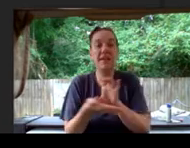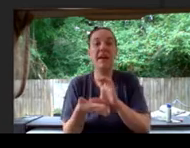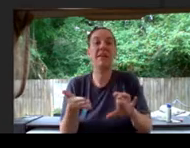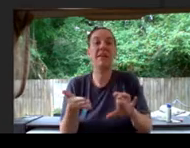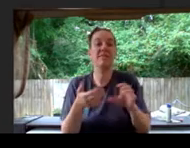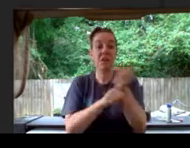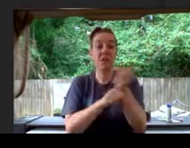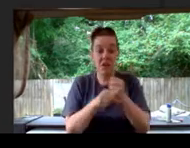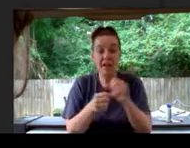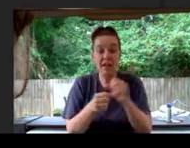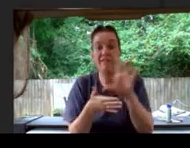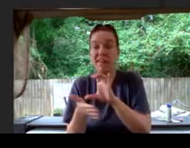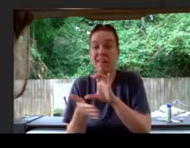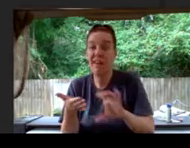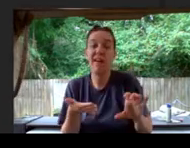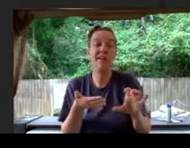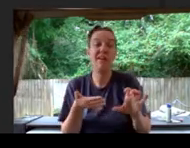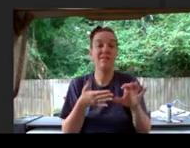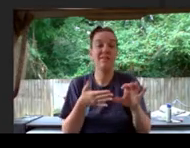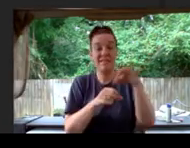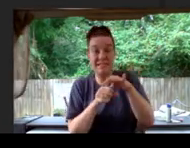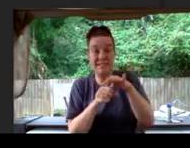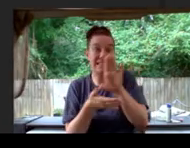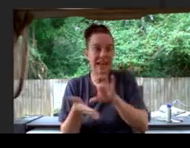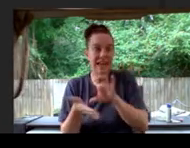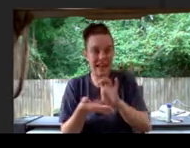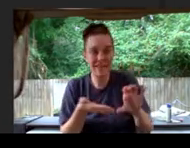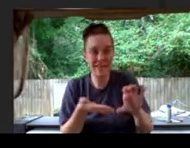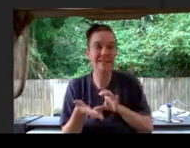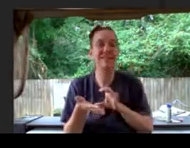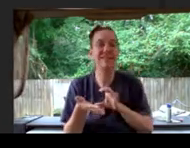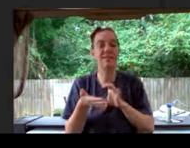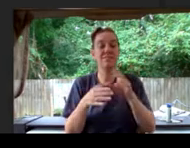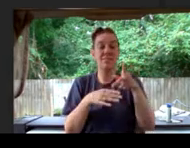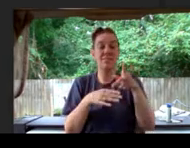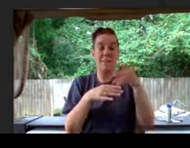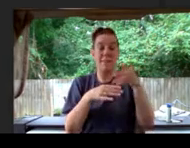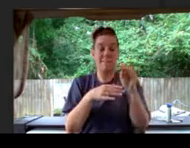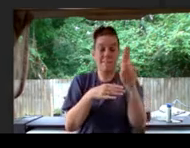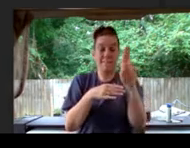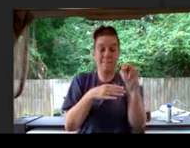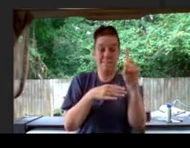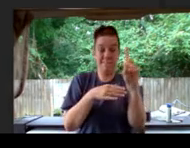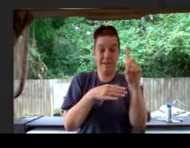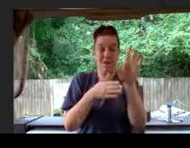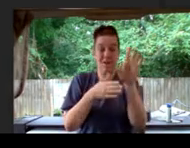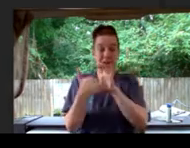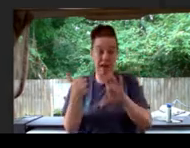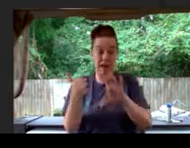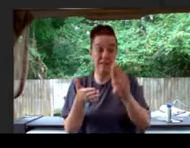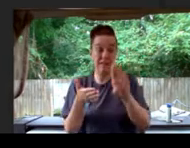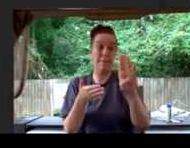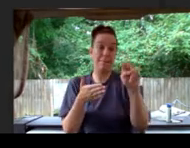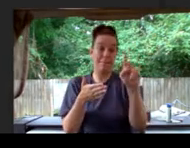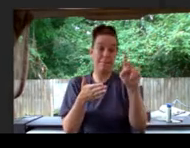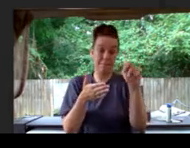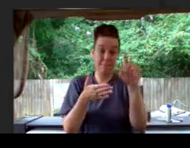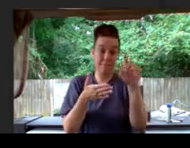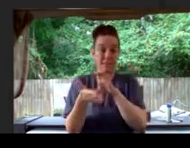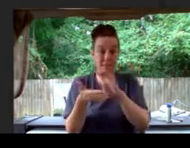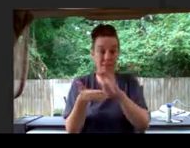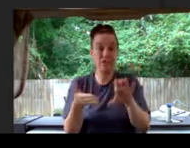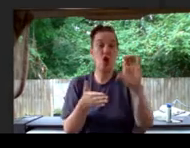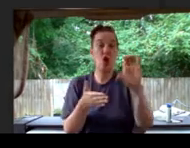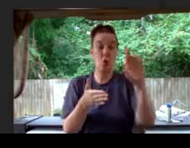coffee cakes, and tea cakes. Pound cakes, bundt cakes, crumb